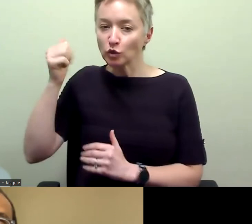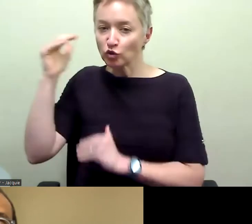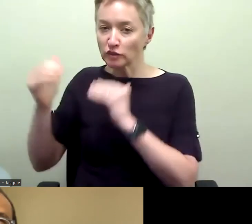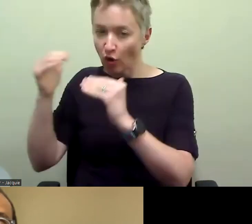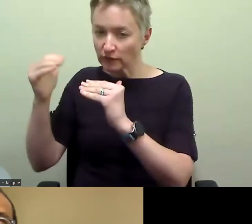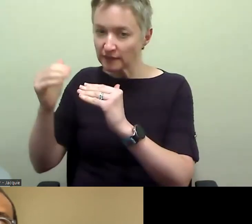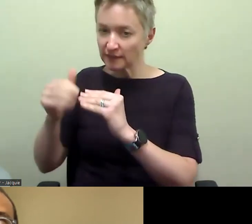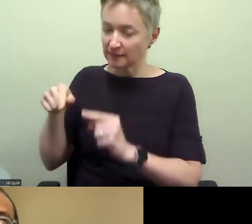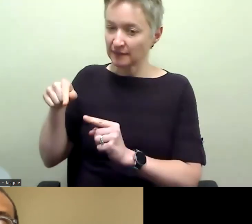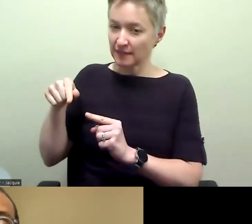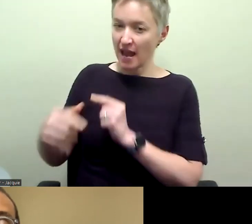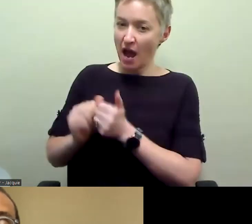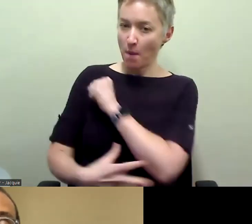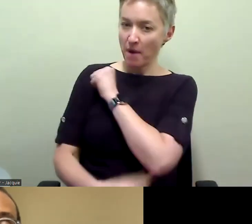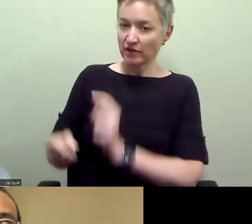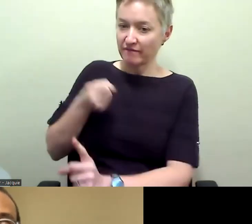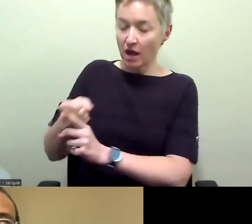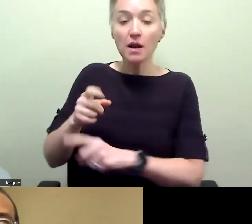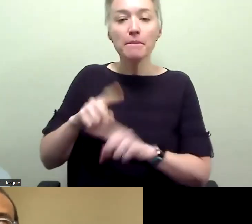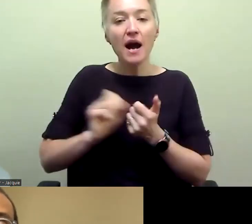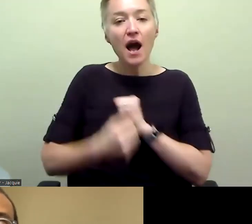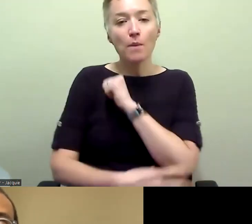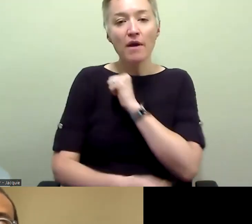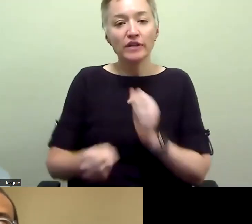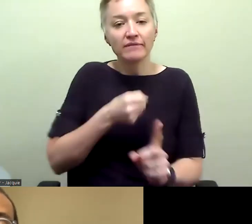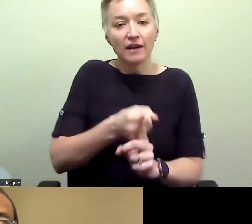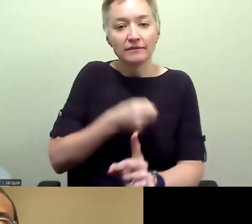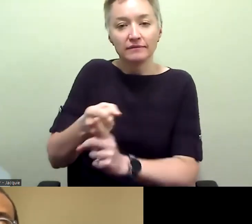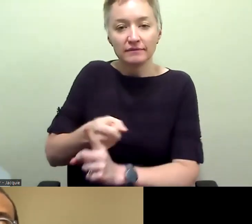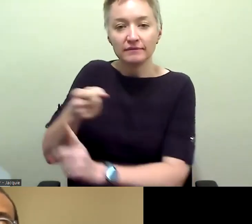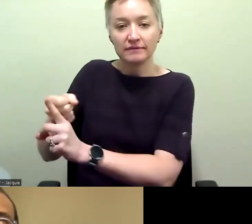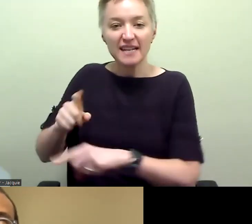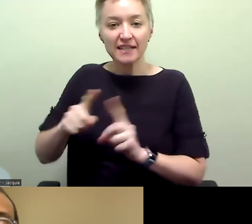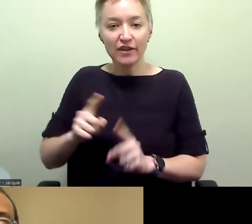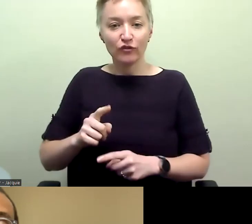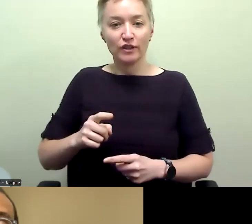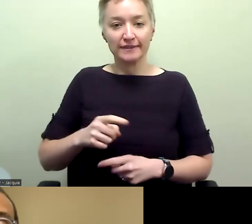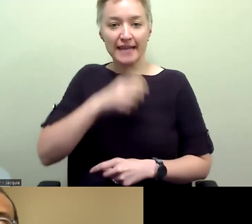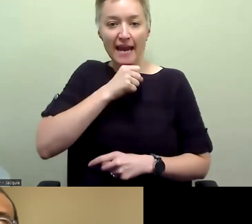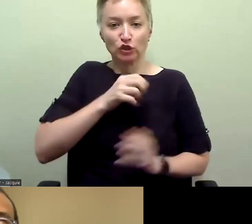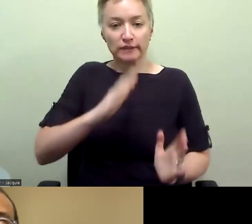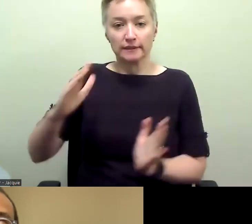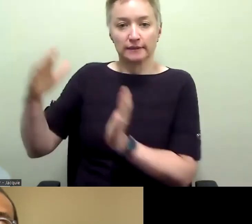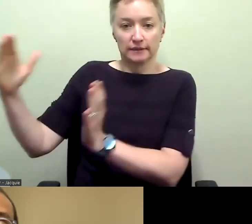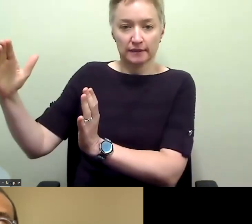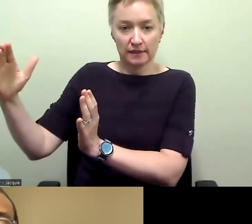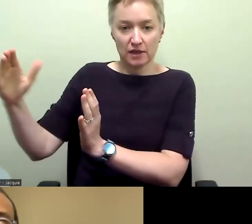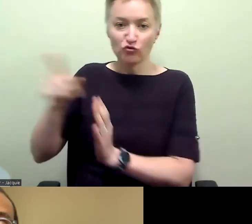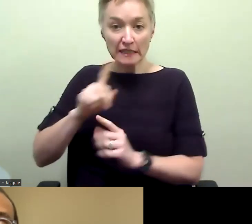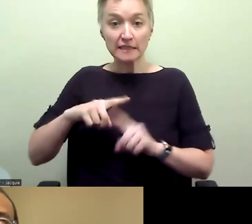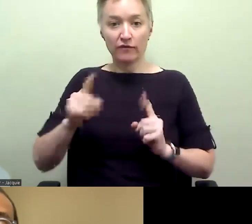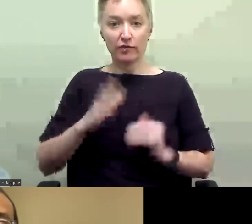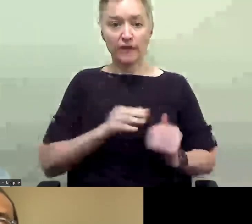in, at different ages or different phases of life in ways that they just didn't even anticipate. So how it impacted